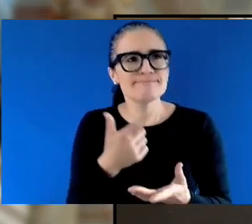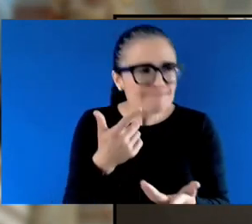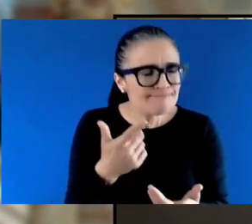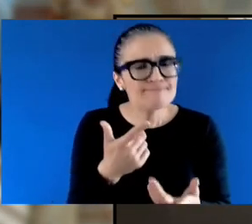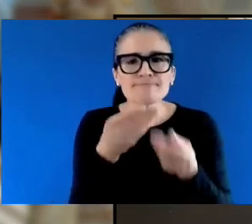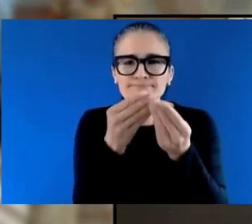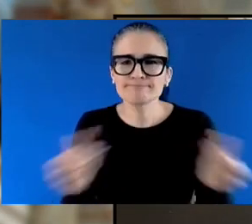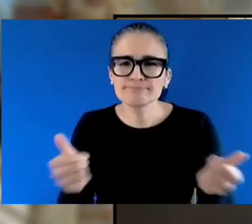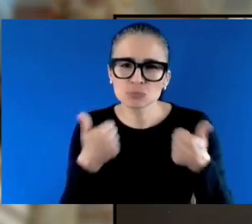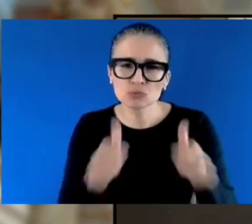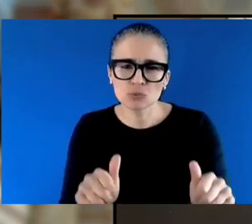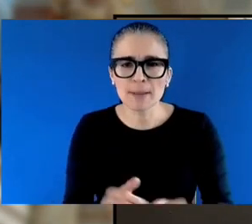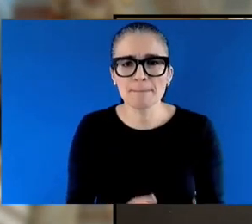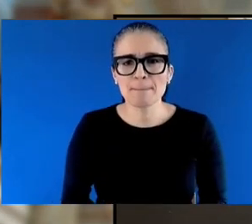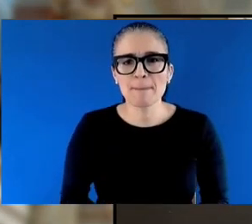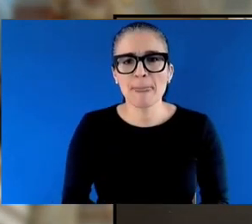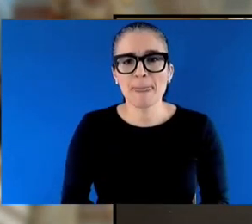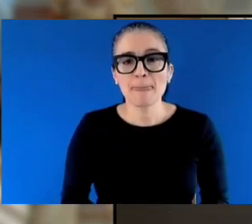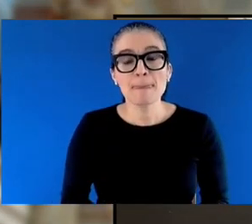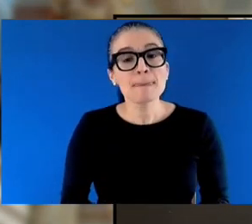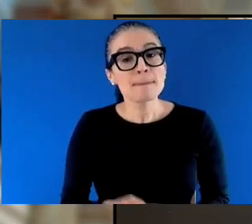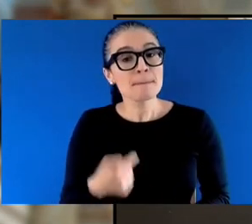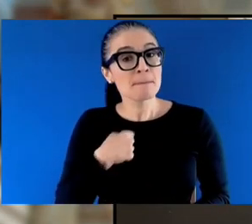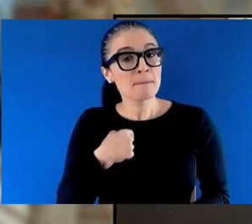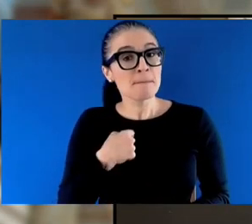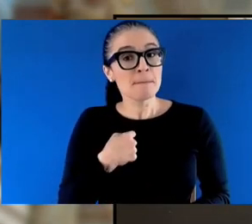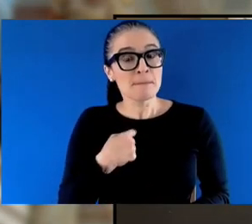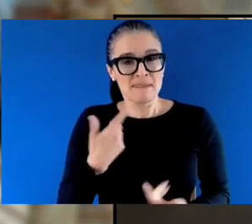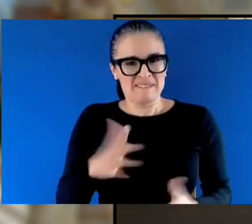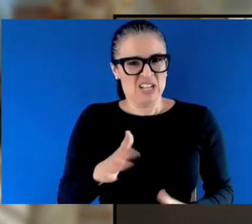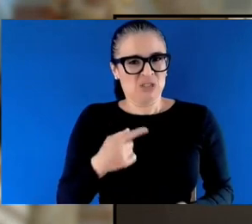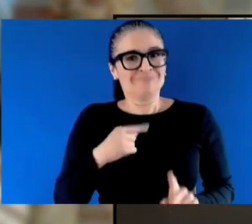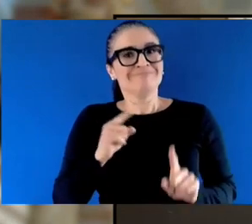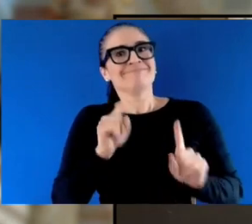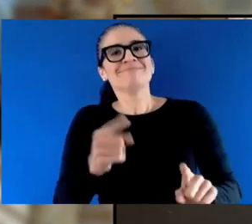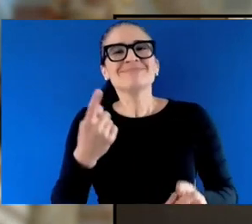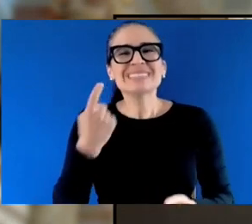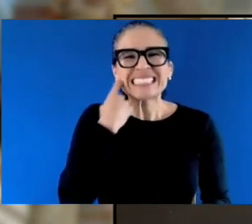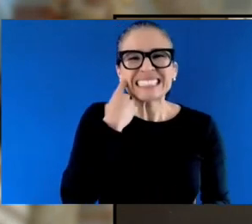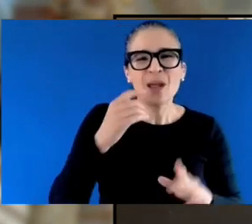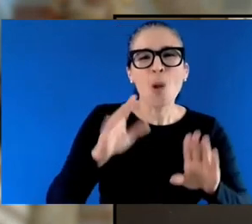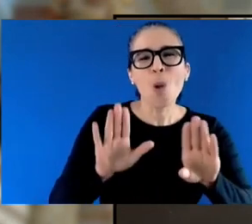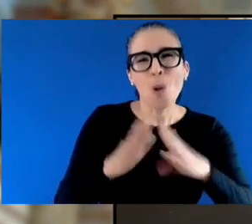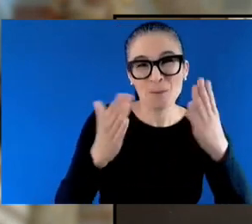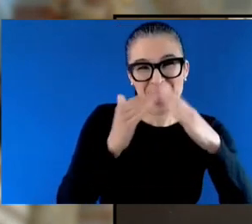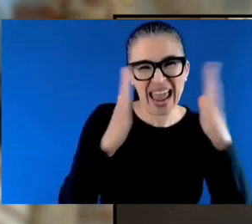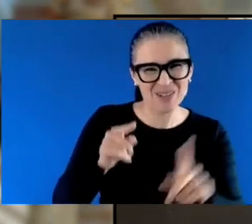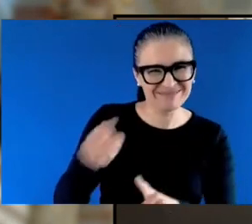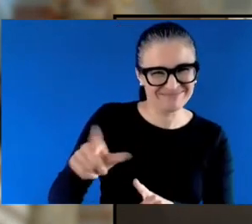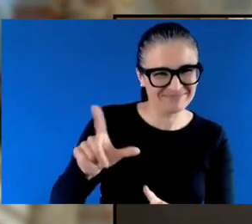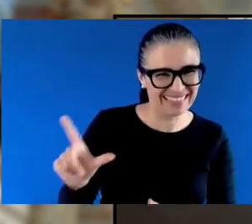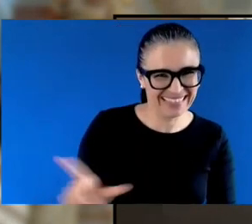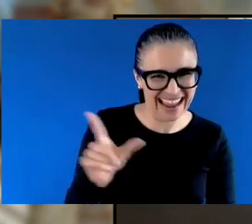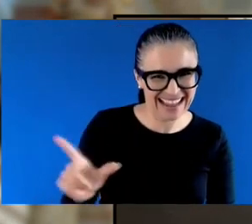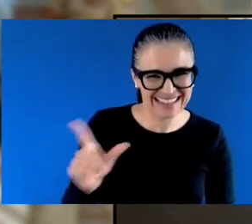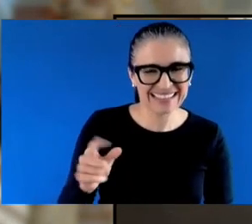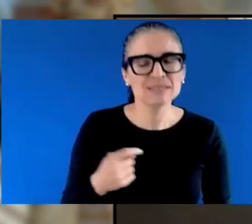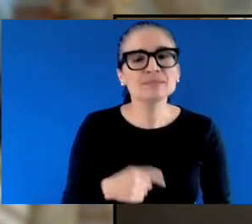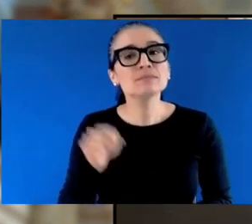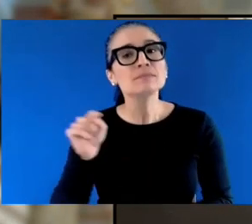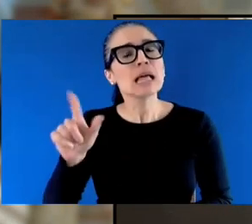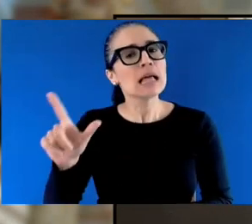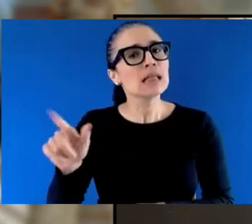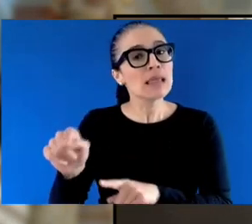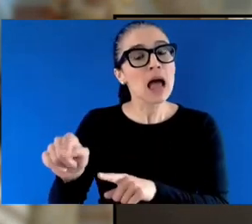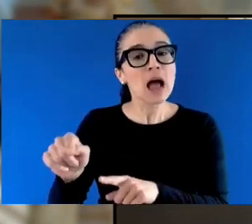project last week in the Township of Langley. Thanks to our partnership with Christian Life Assembly Housing Society, families, seniors, and